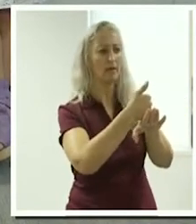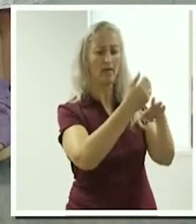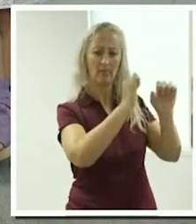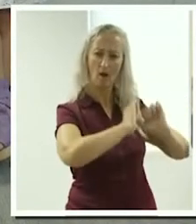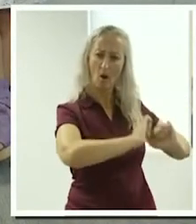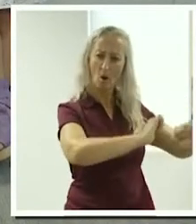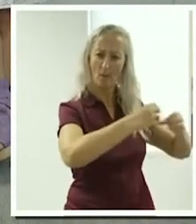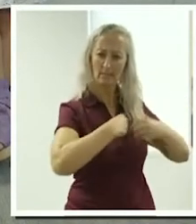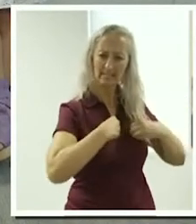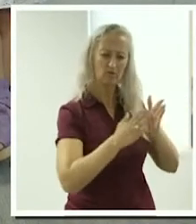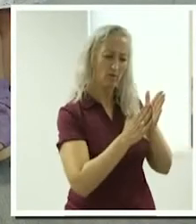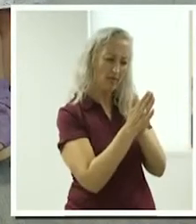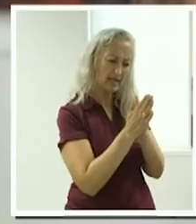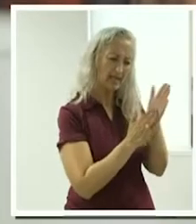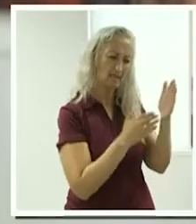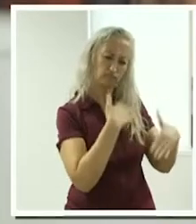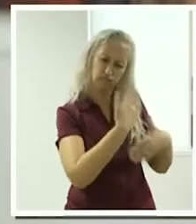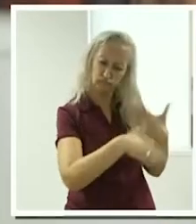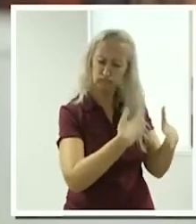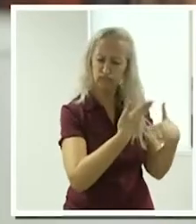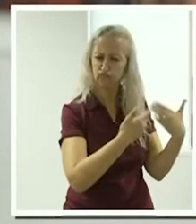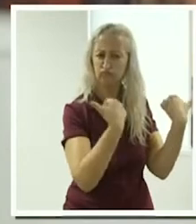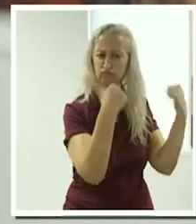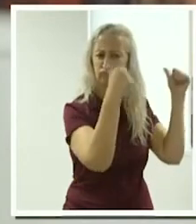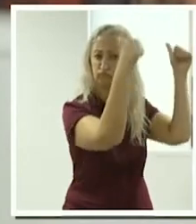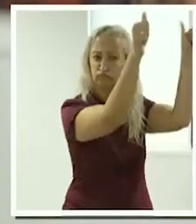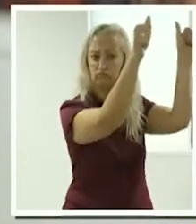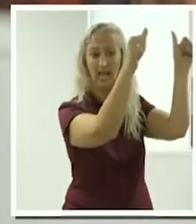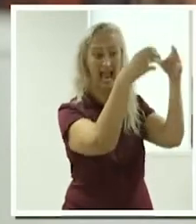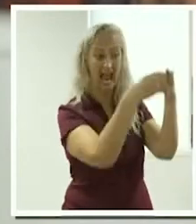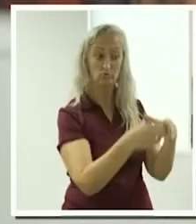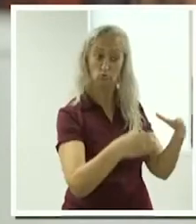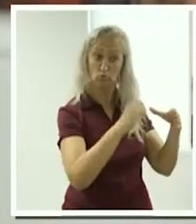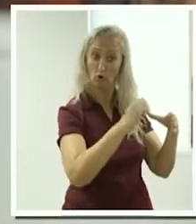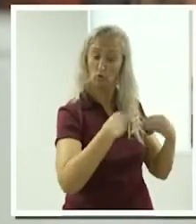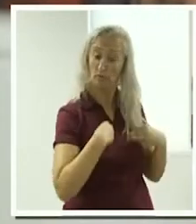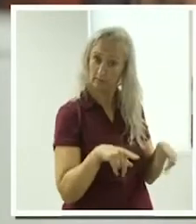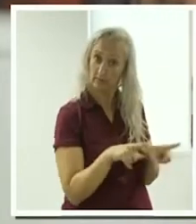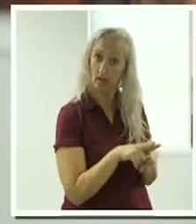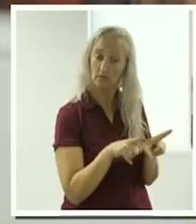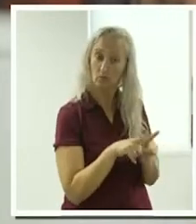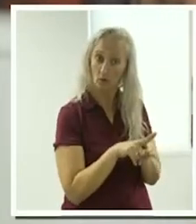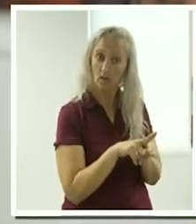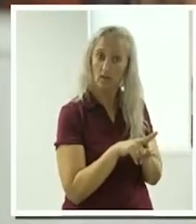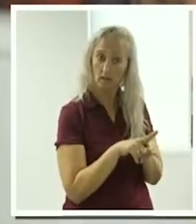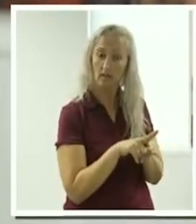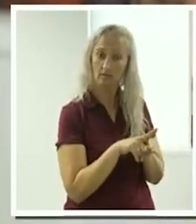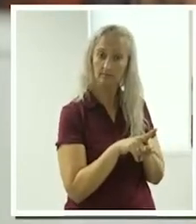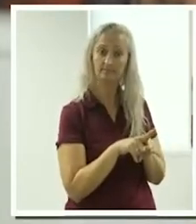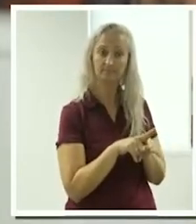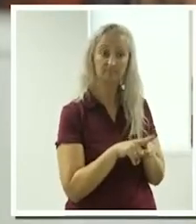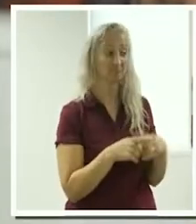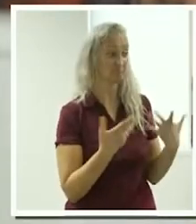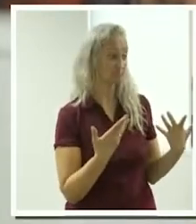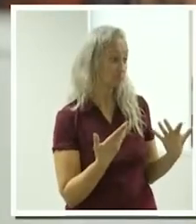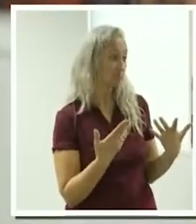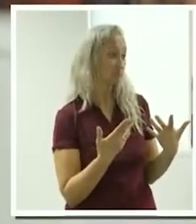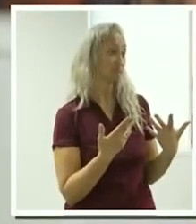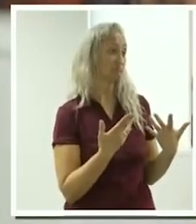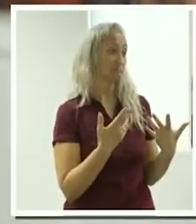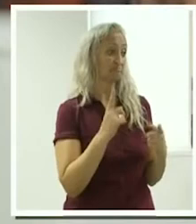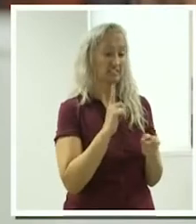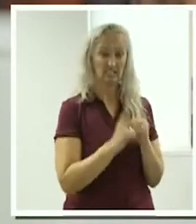thrive in small business and potentially to grow your business as well. There's nothing to stop people who sell